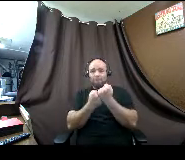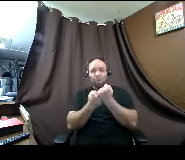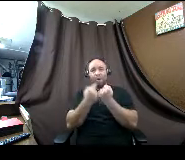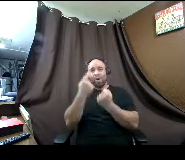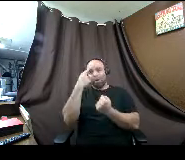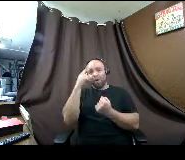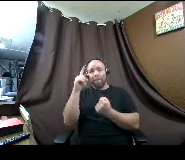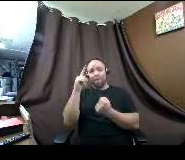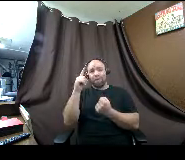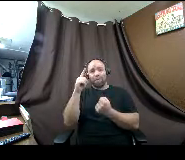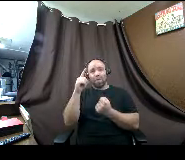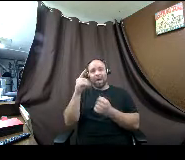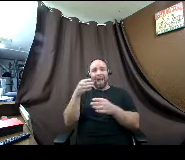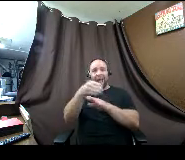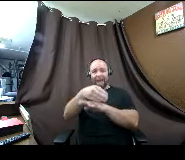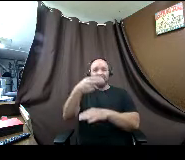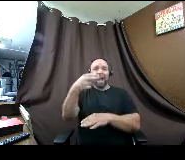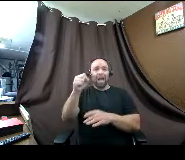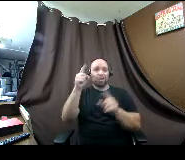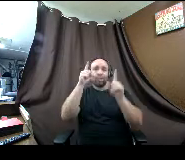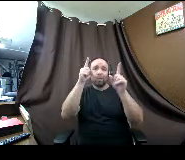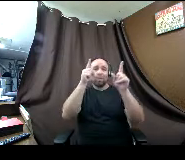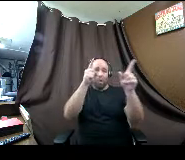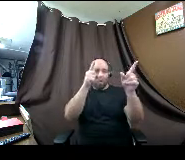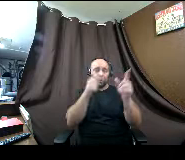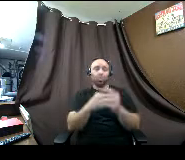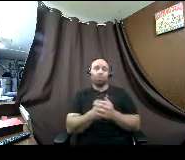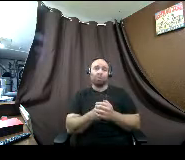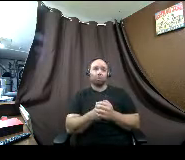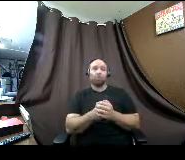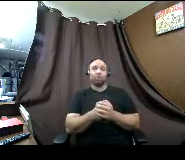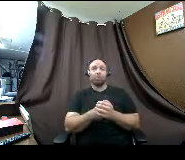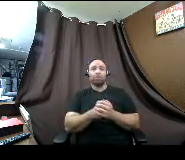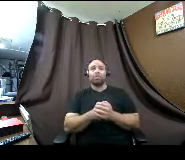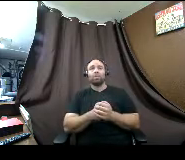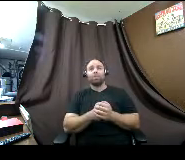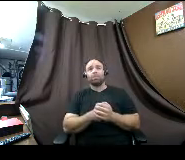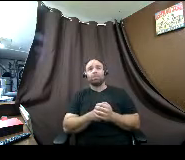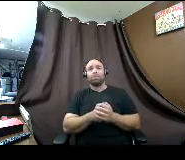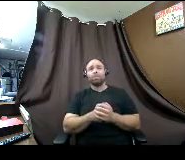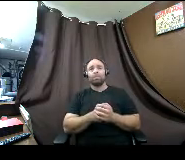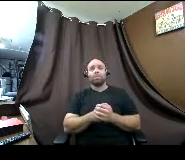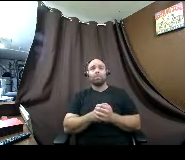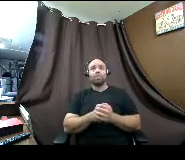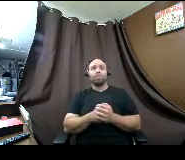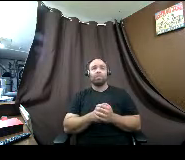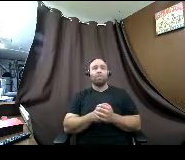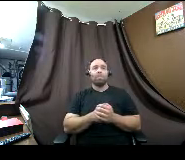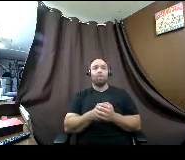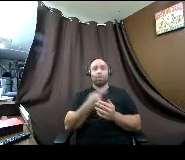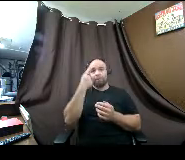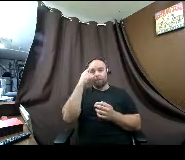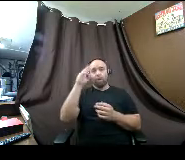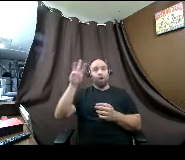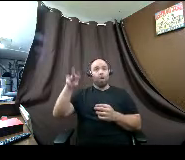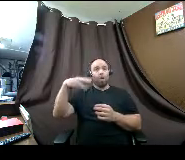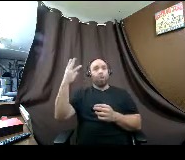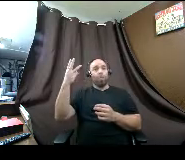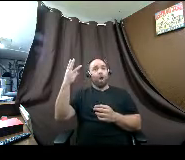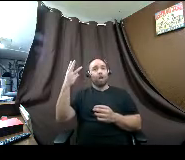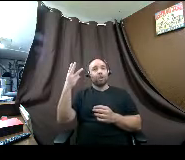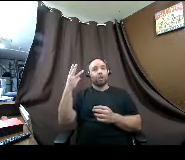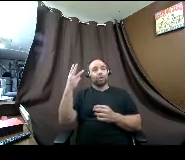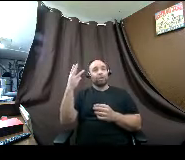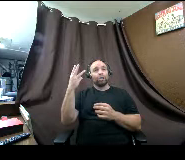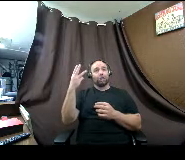post-secondary goals and then for the washington student achievement council uh